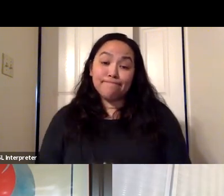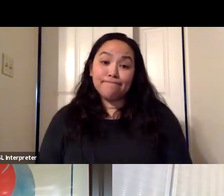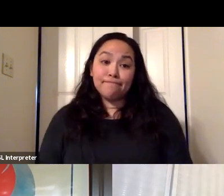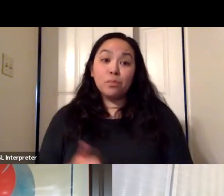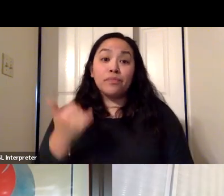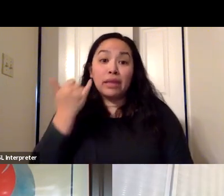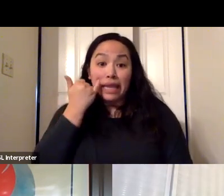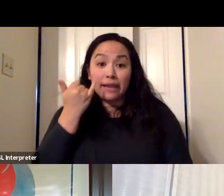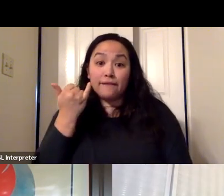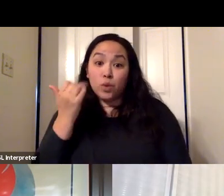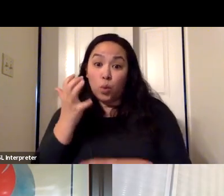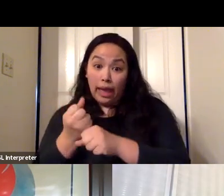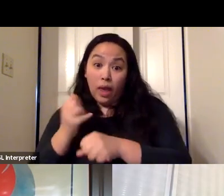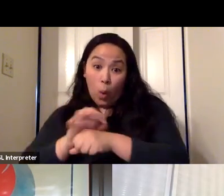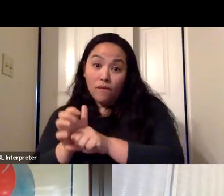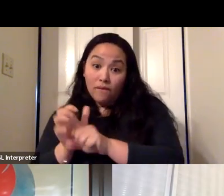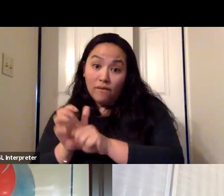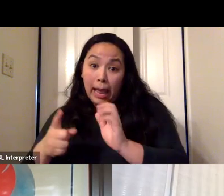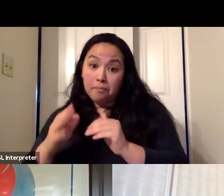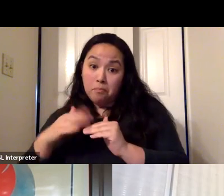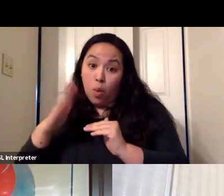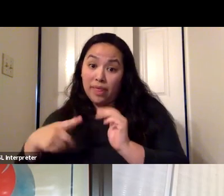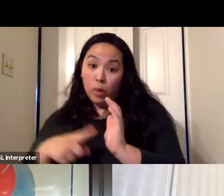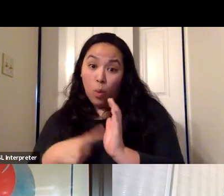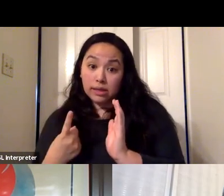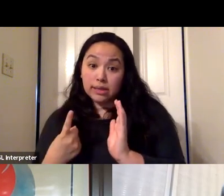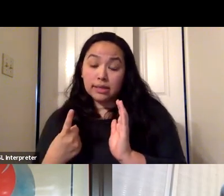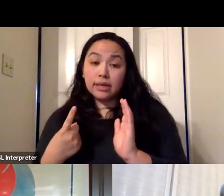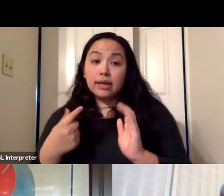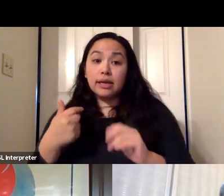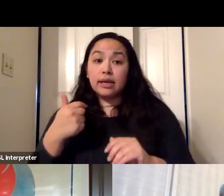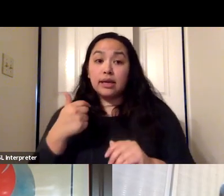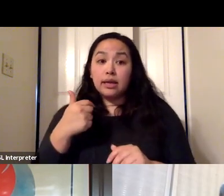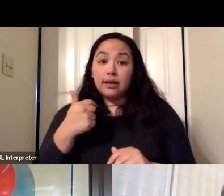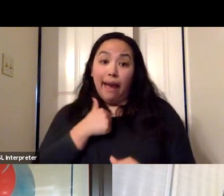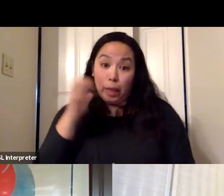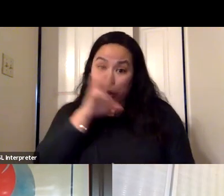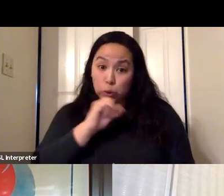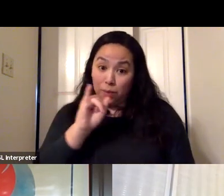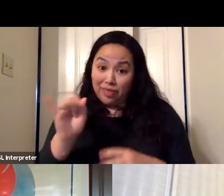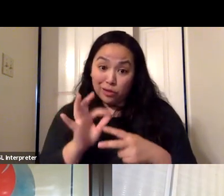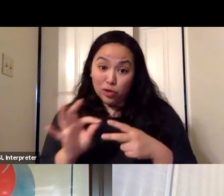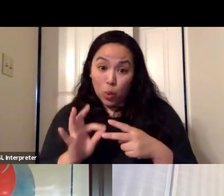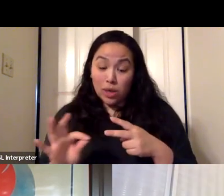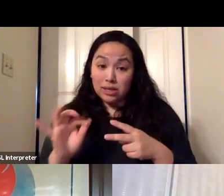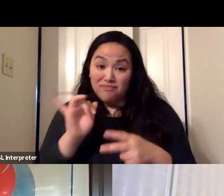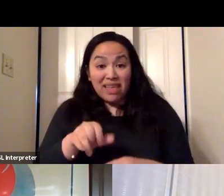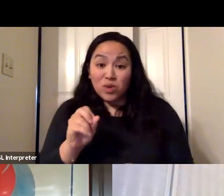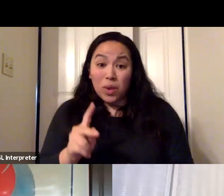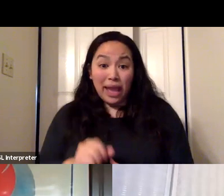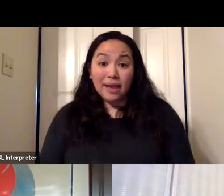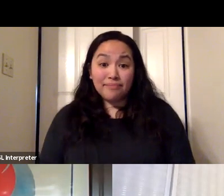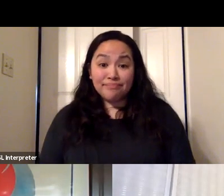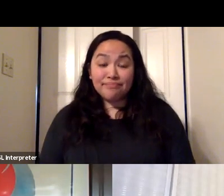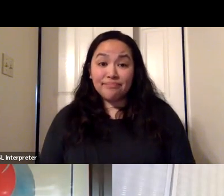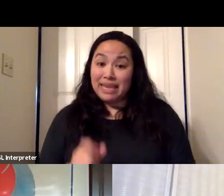And so I think people need to just start, you know, assuming that that's the choice. And it's okay that